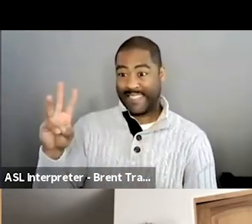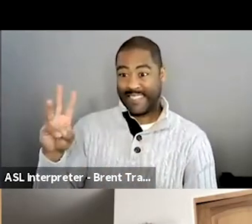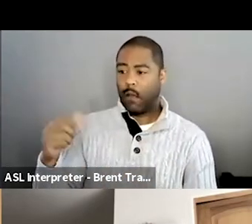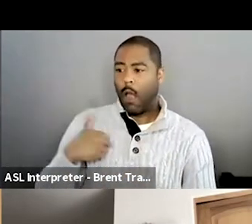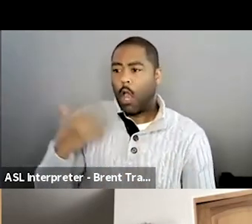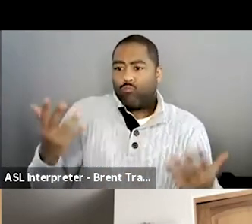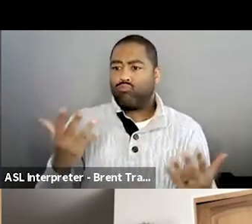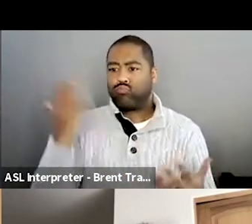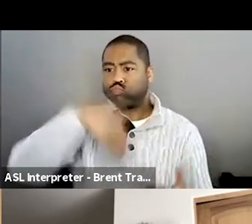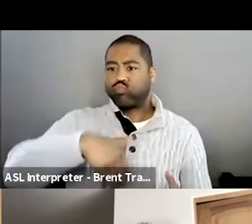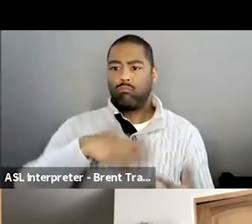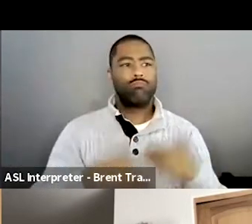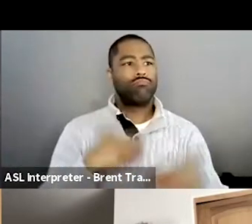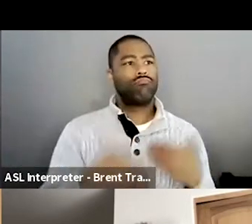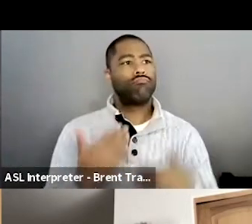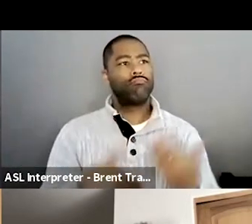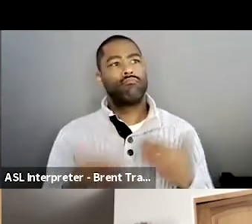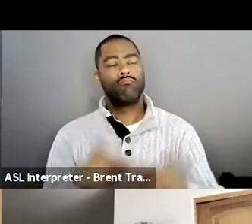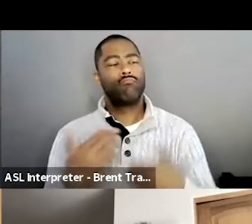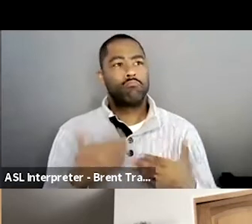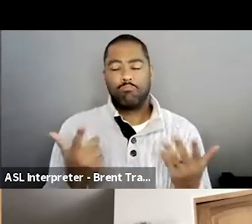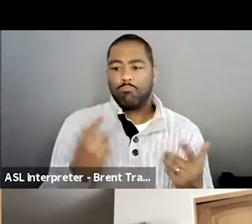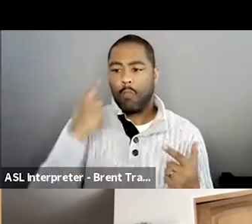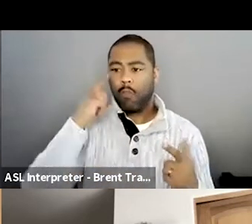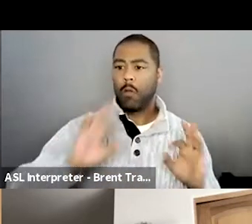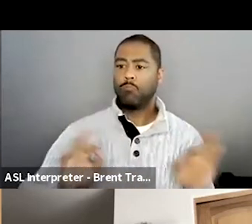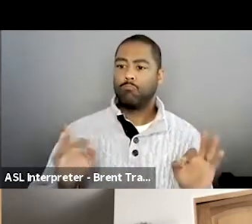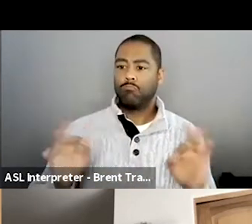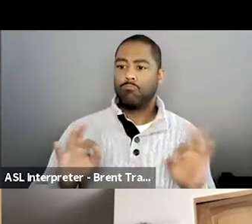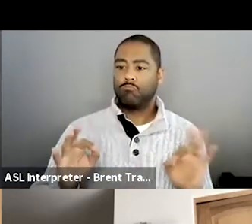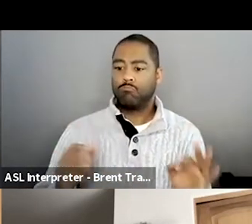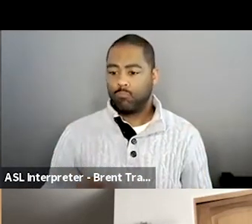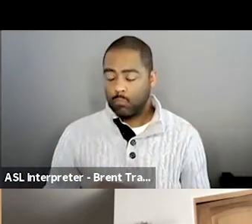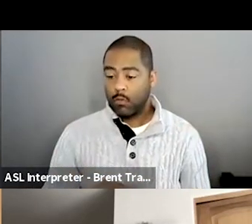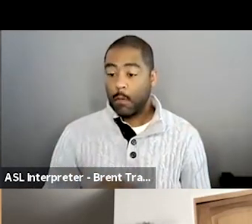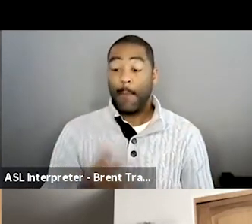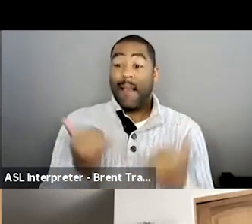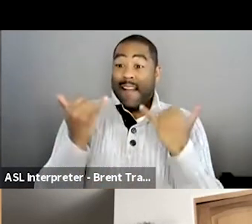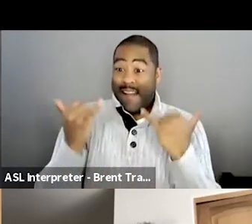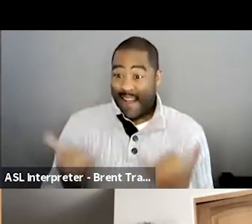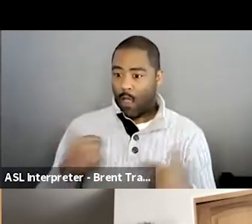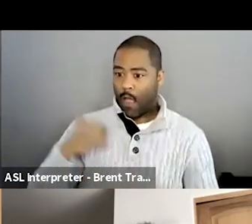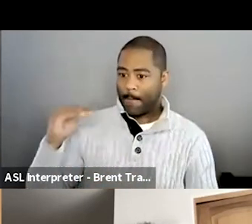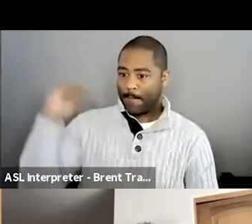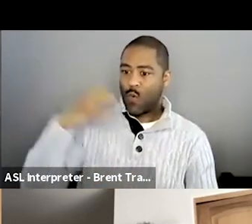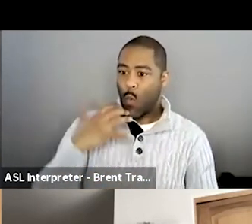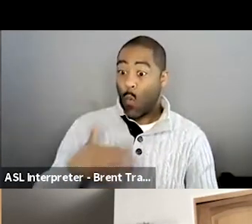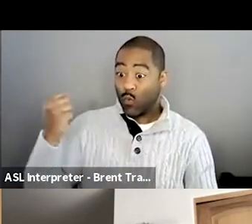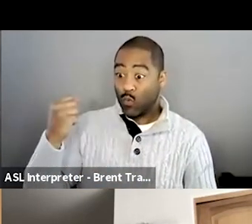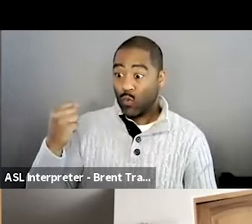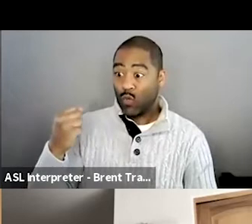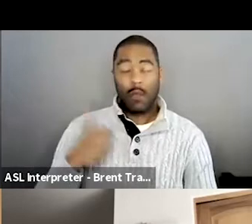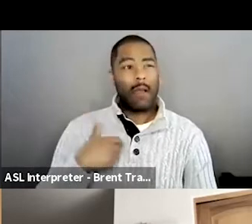the way that I reflect on it and still see it today is it's not very different from other, you know, countries where,